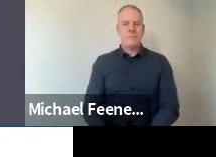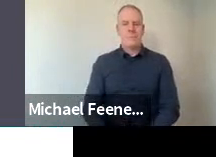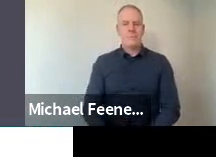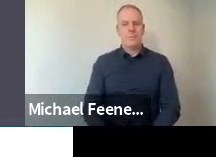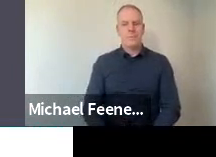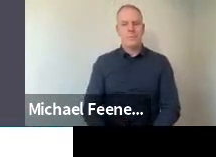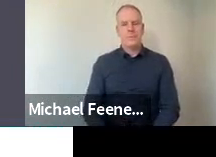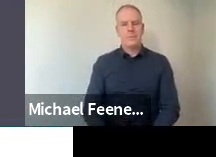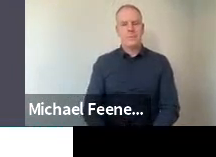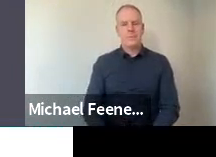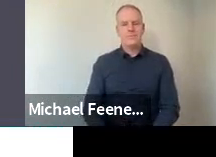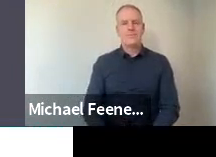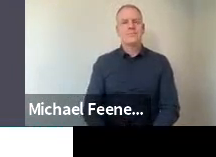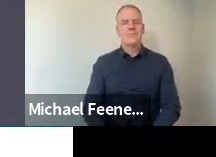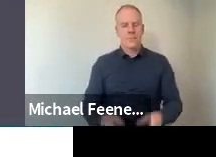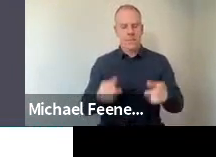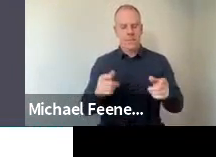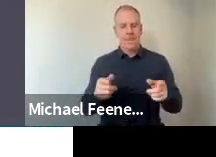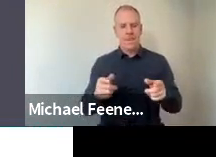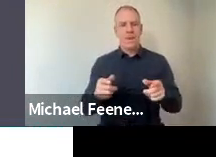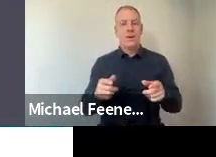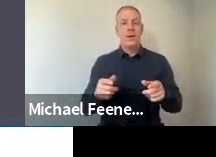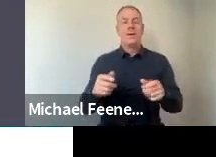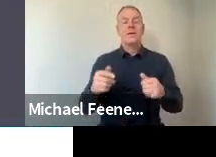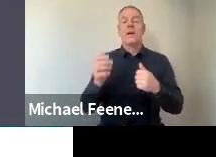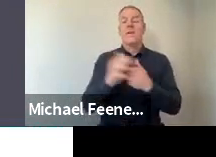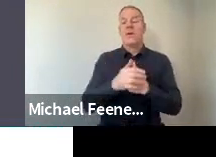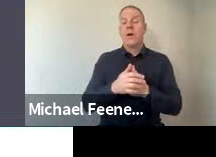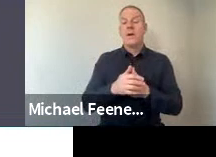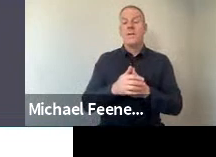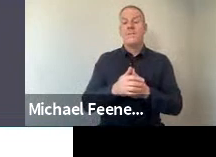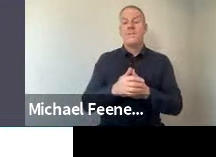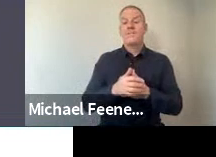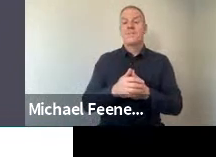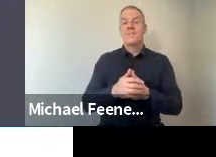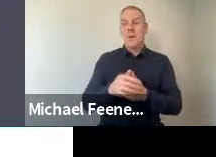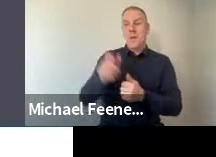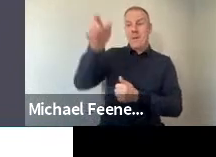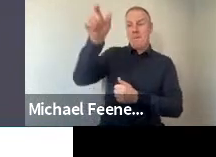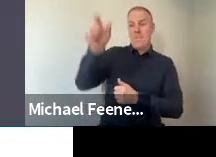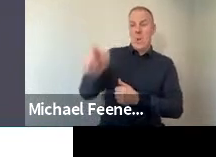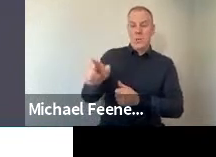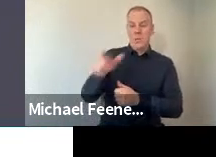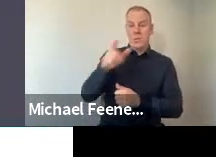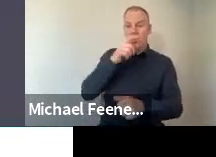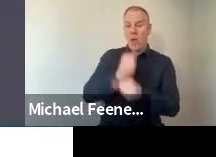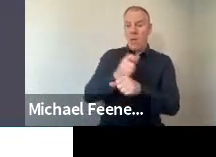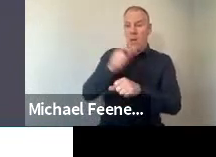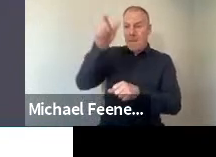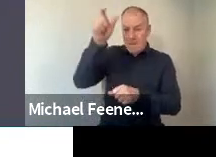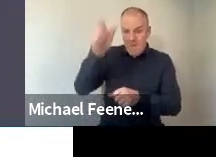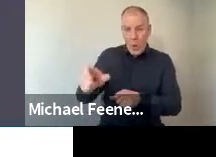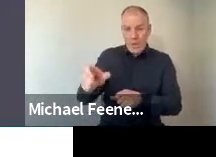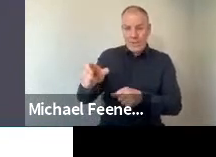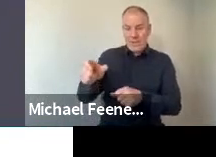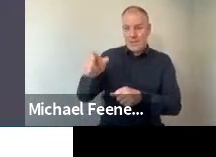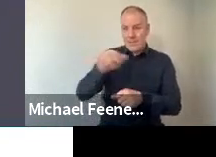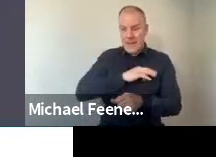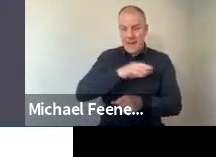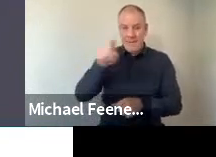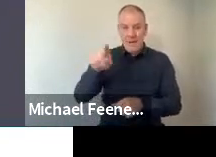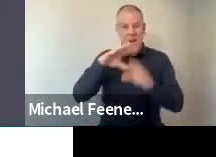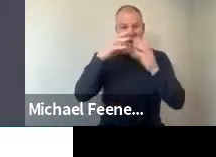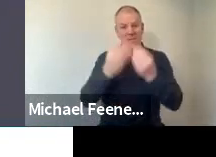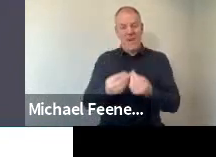And for scientists, so we asked people to respond to the same questions but about scientists. And overall,